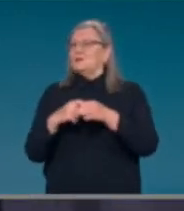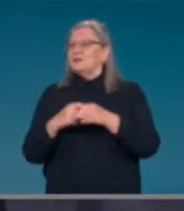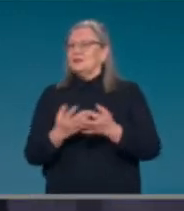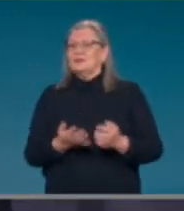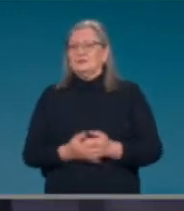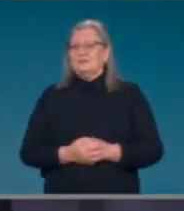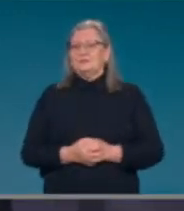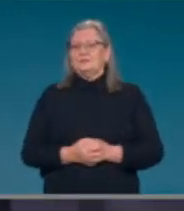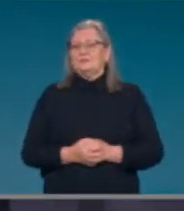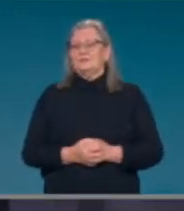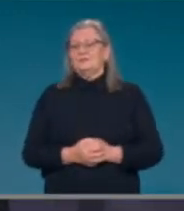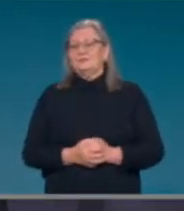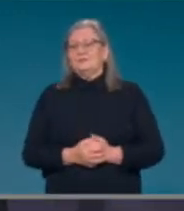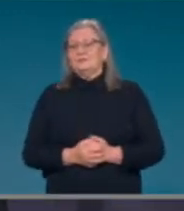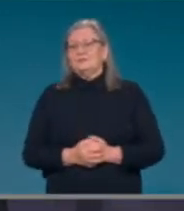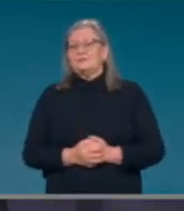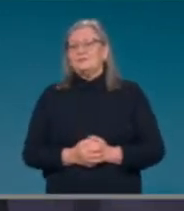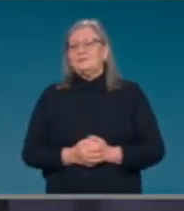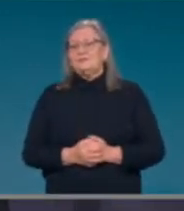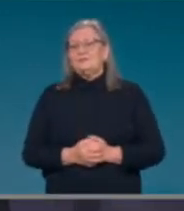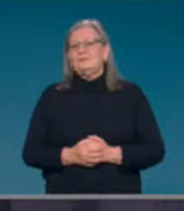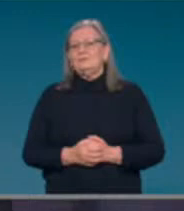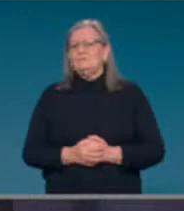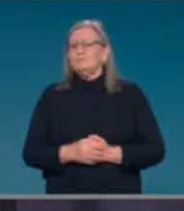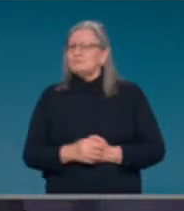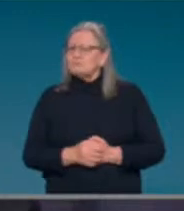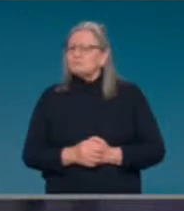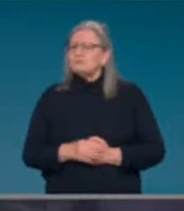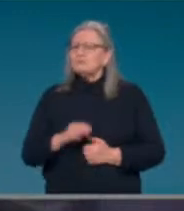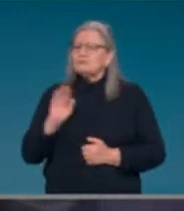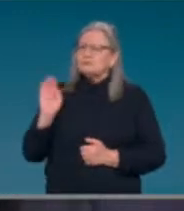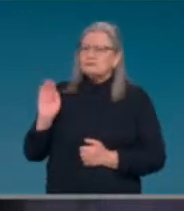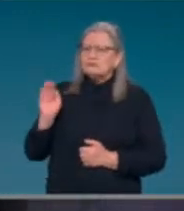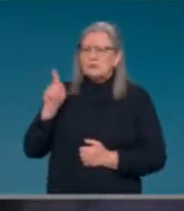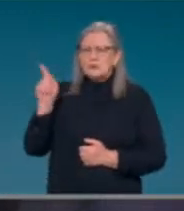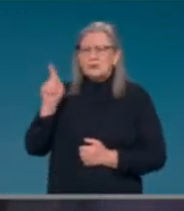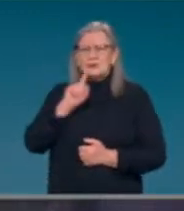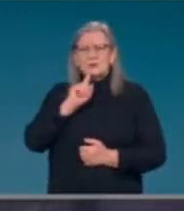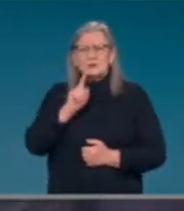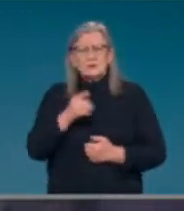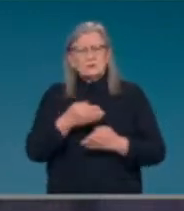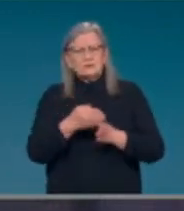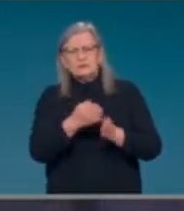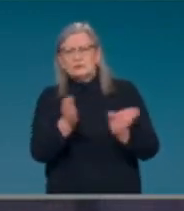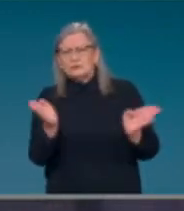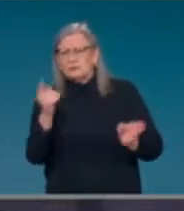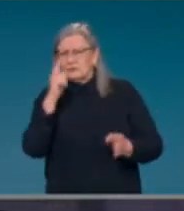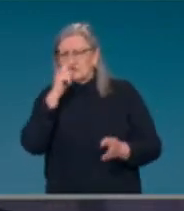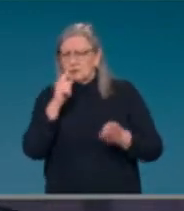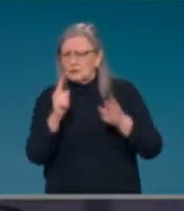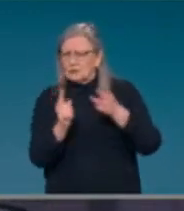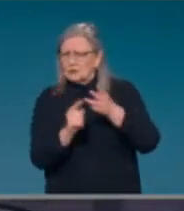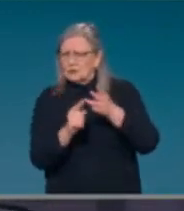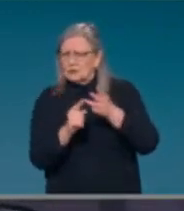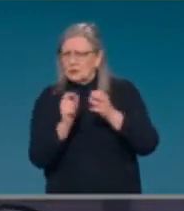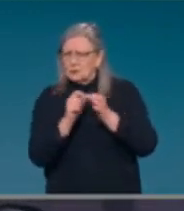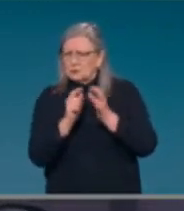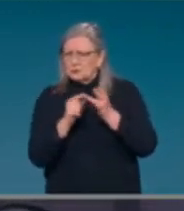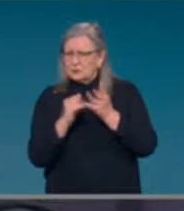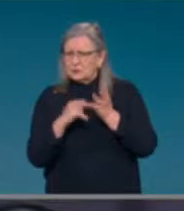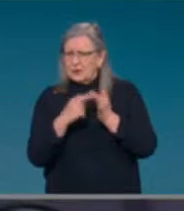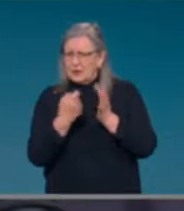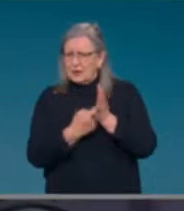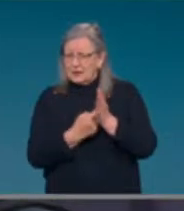Firstly, you said that the general population rollout for boosters is likely to start on November 8th, but aged care and disability